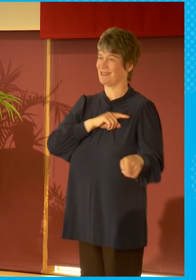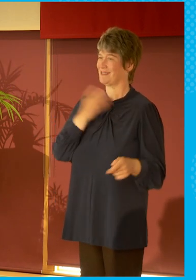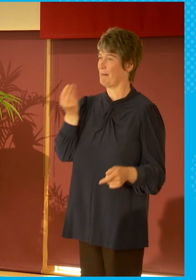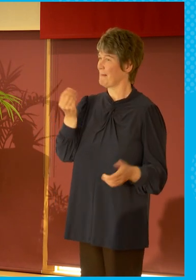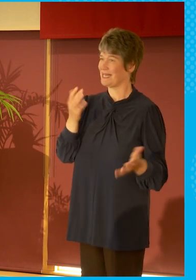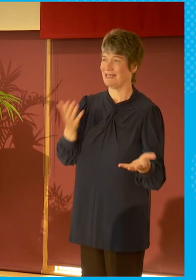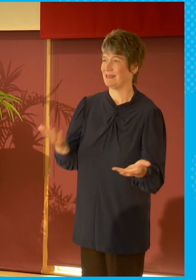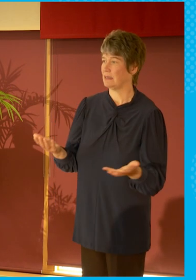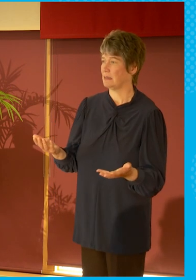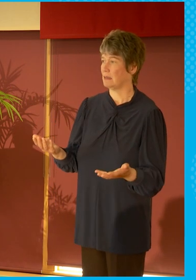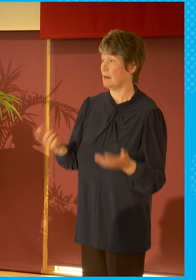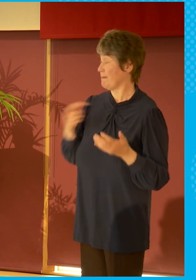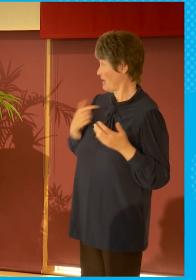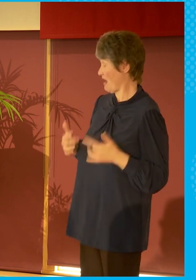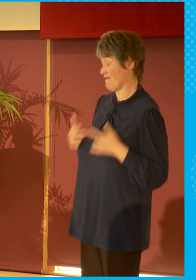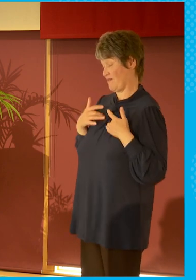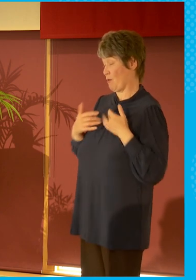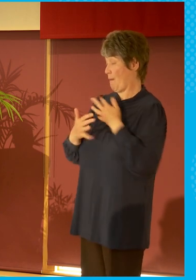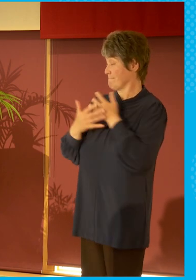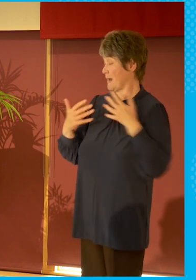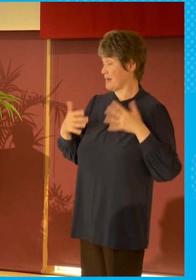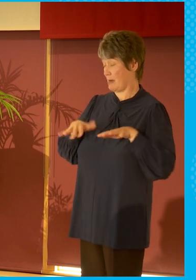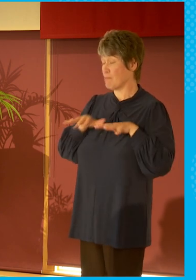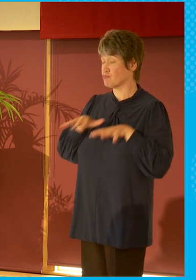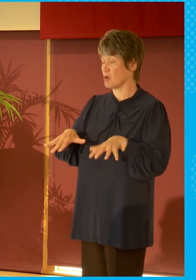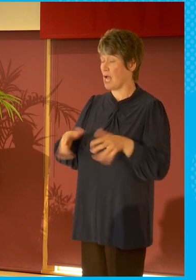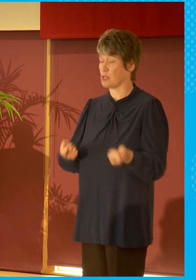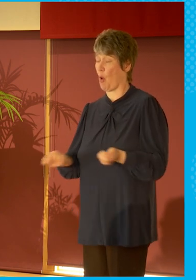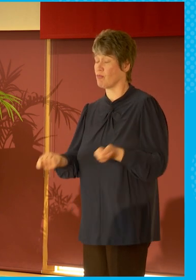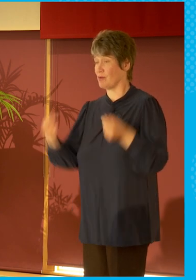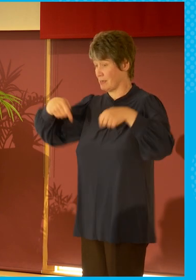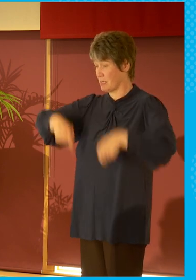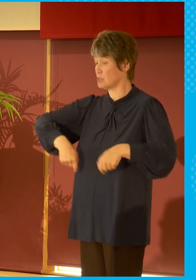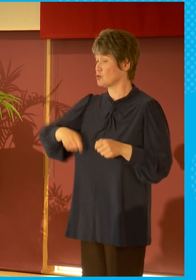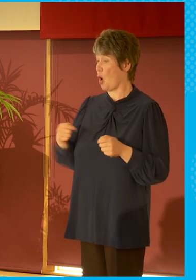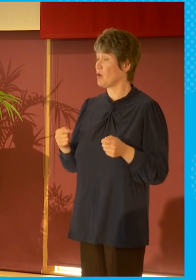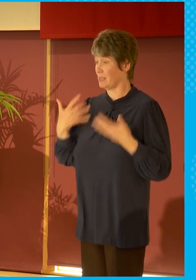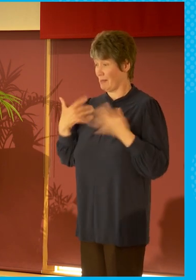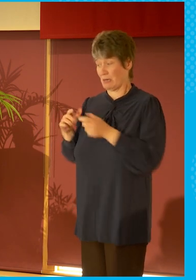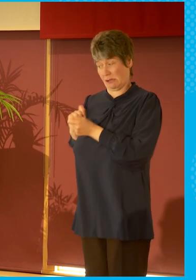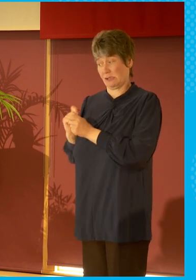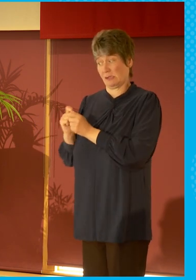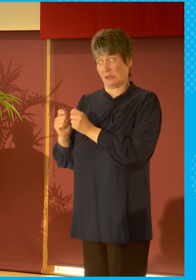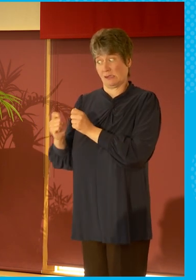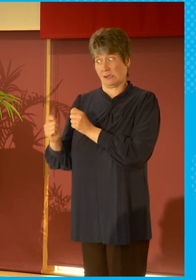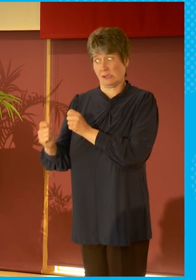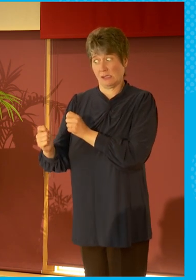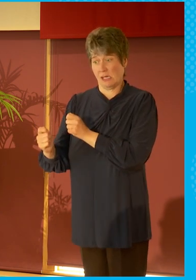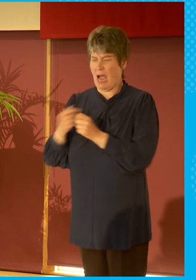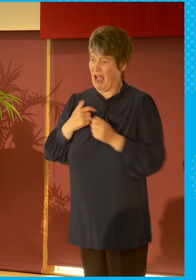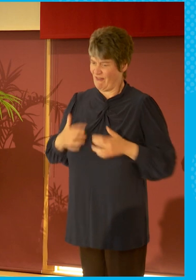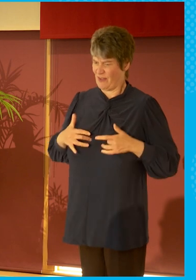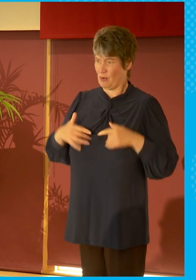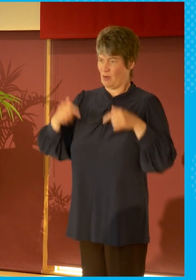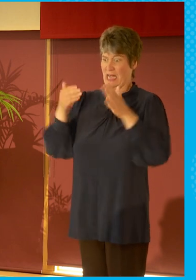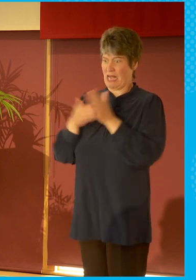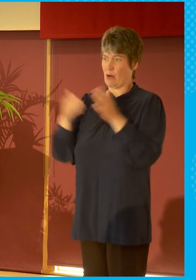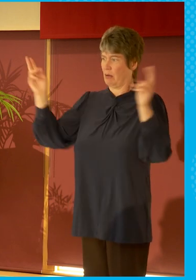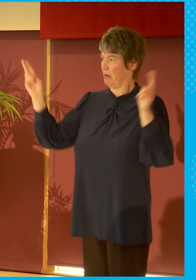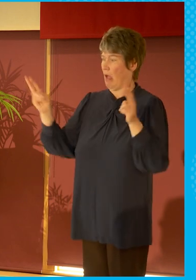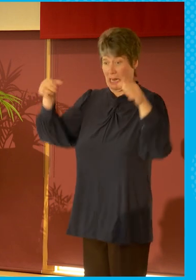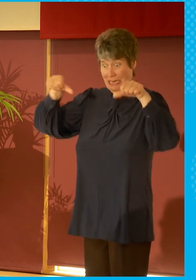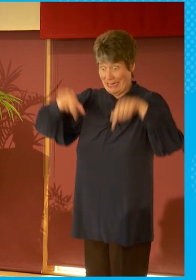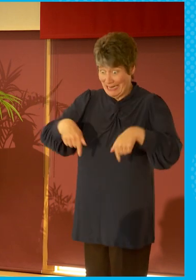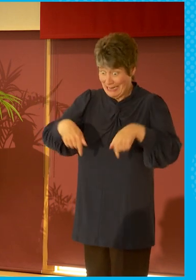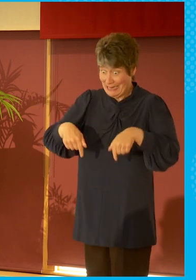and at other broadcast operators in Scotland in the last few years. And there's so much so there's almost now a skill shortage because it's not only the